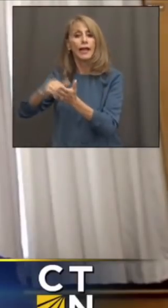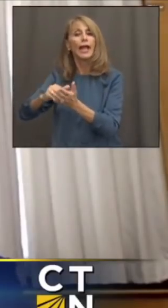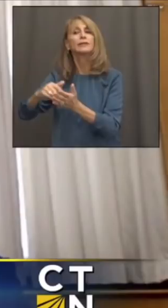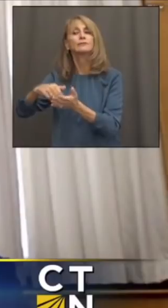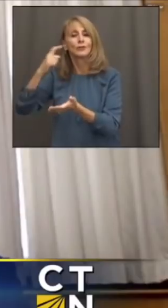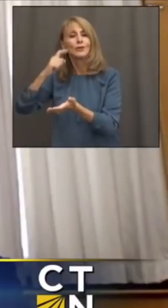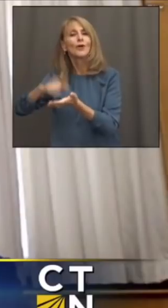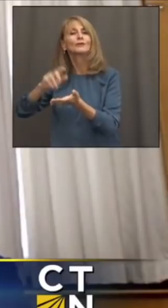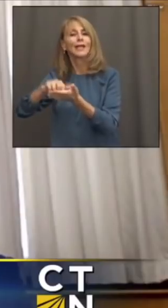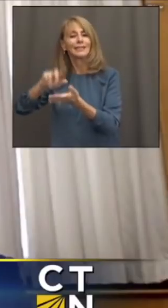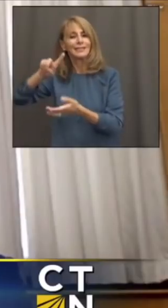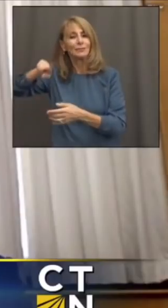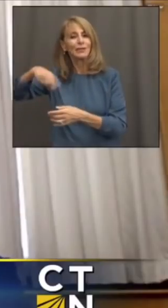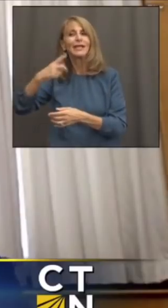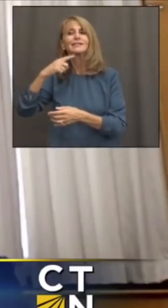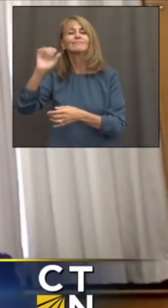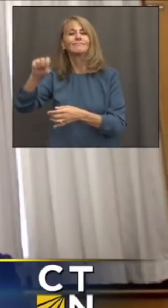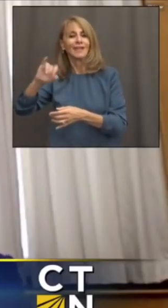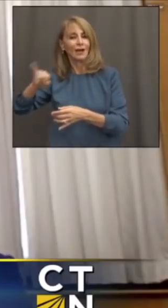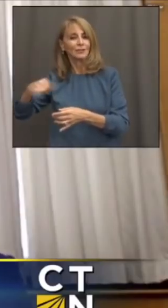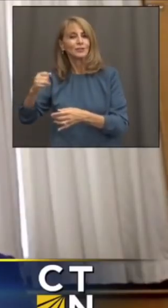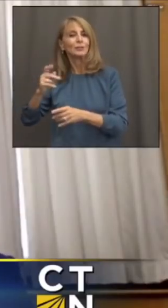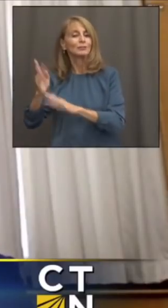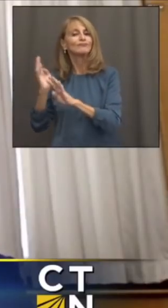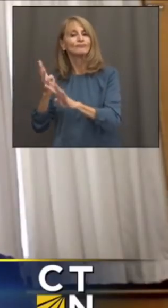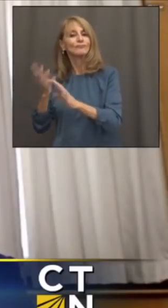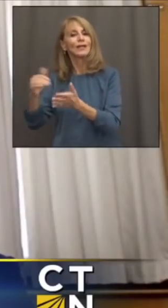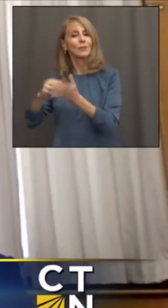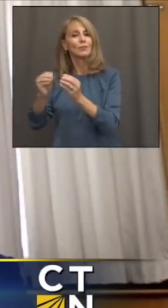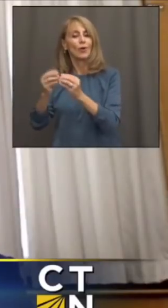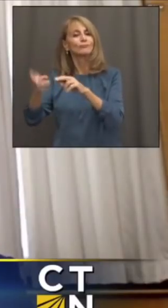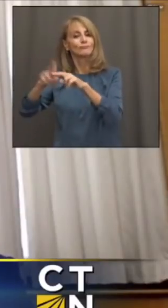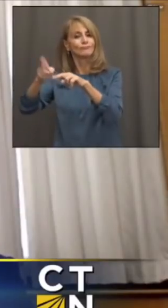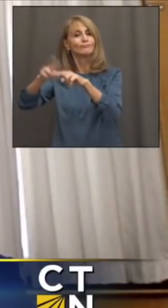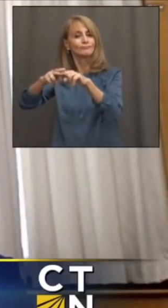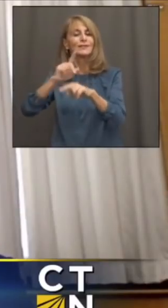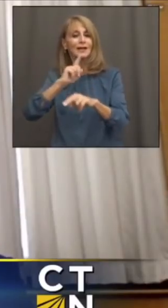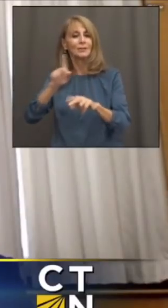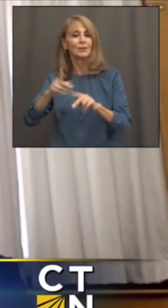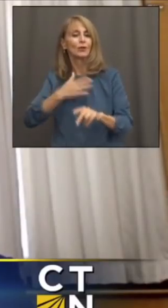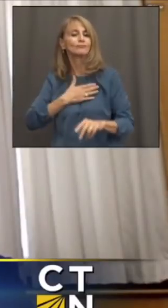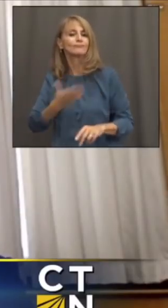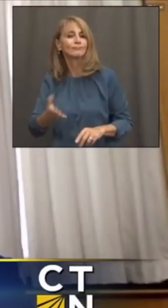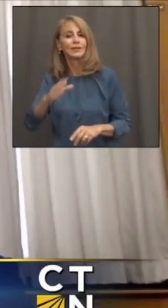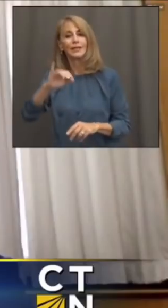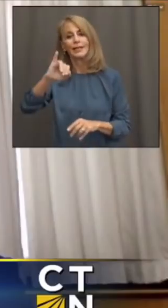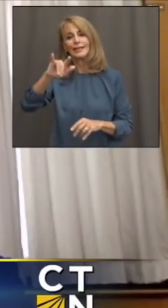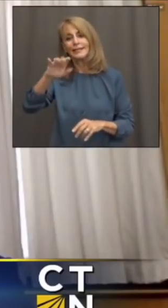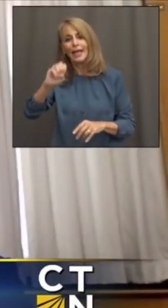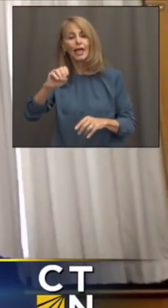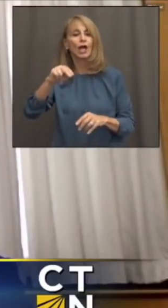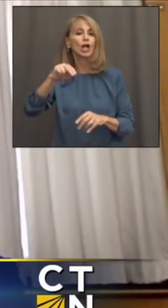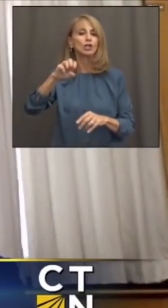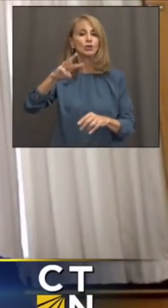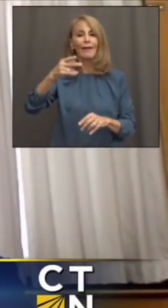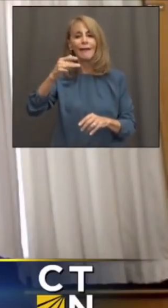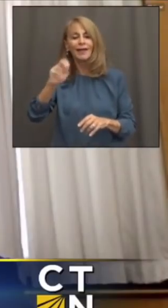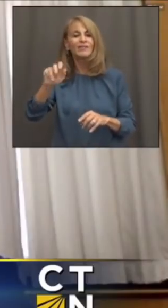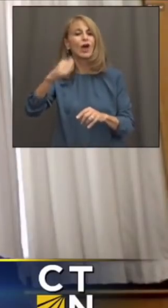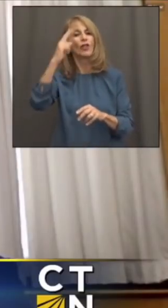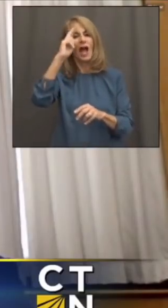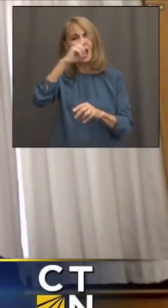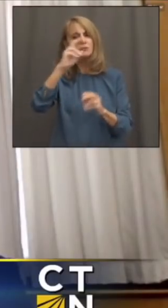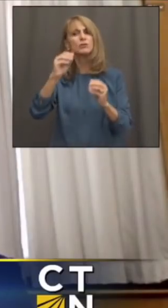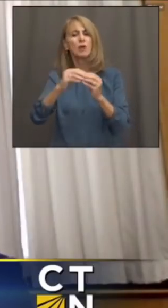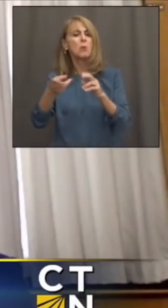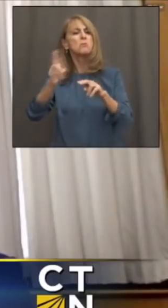Health Care and Yale, New Haven are going to do, um, J&J clinics at some of their mass vaccination sites in the coming days. So, uh, we'll see. I,